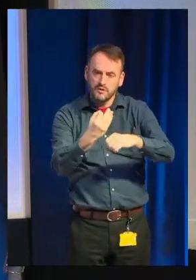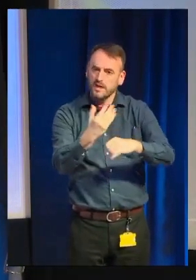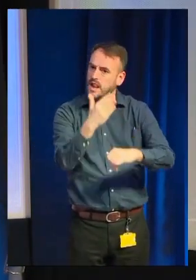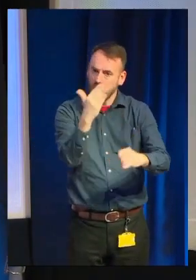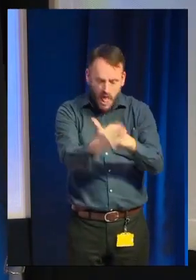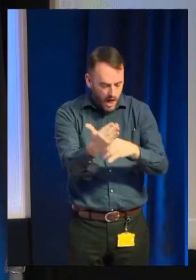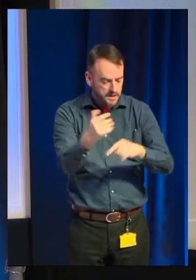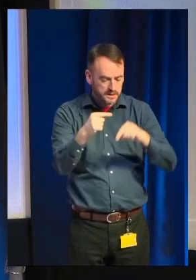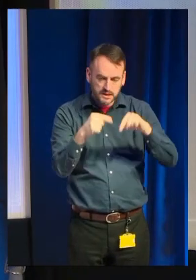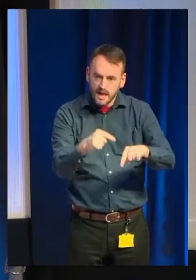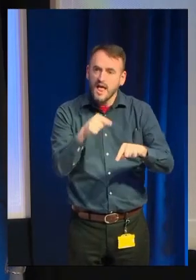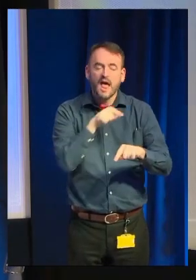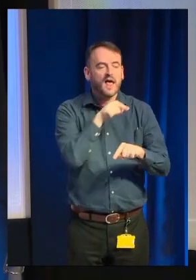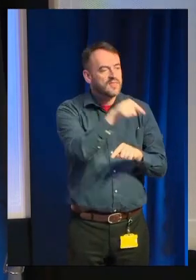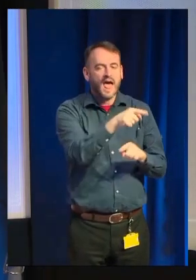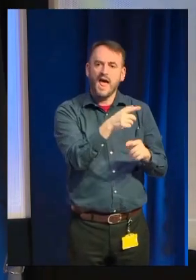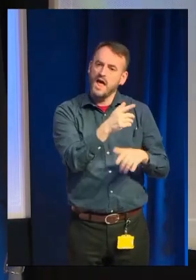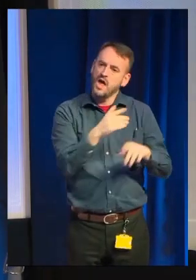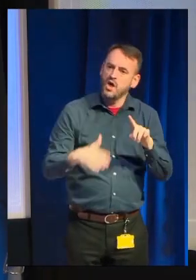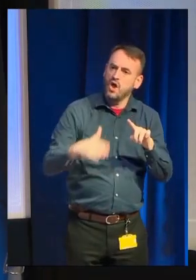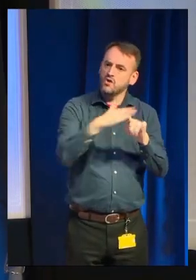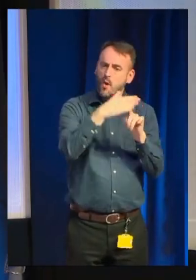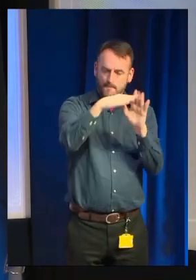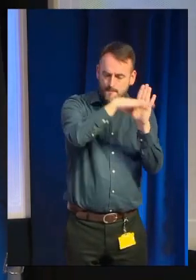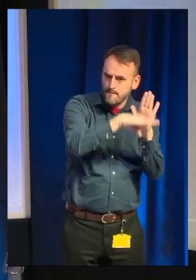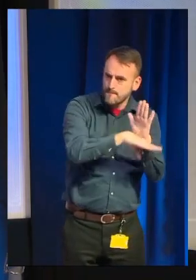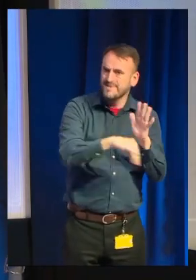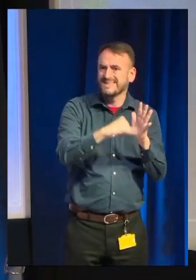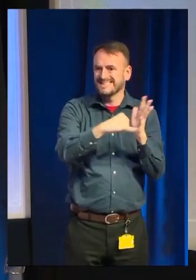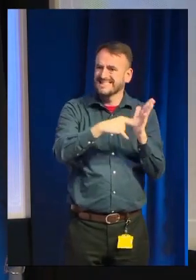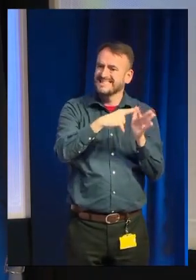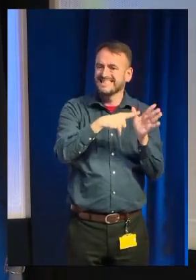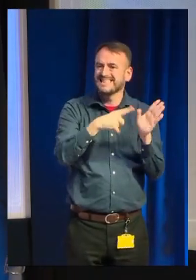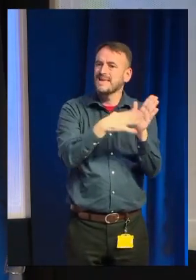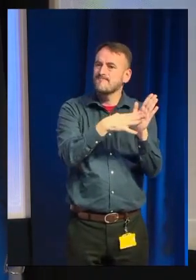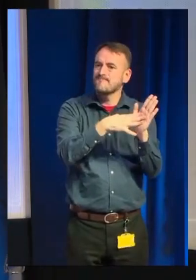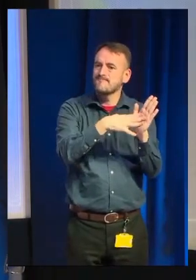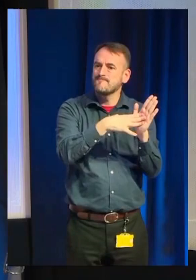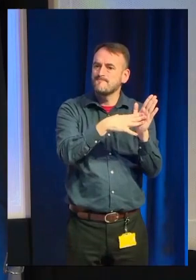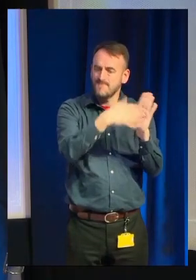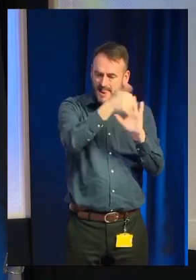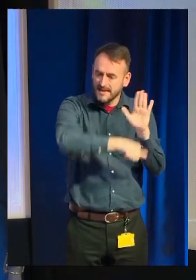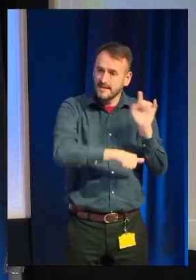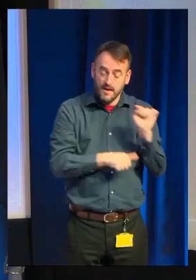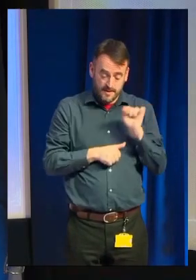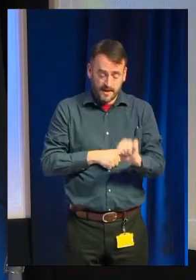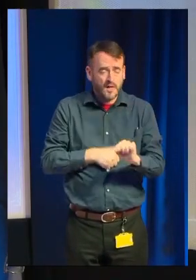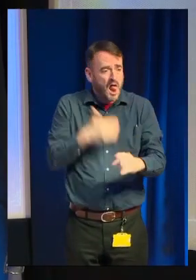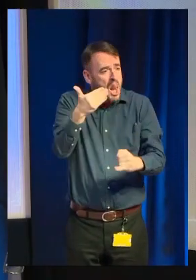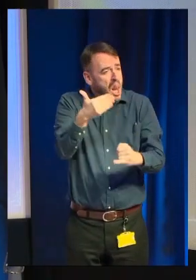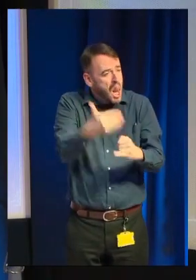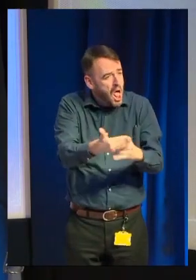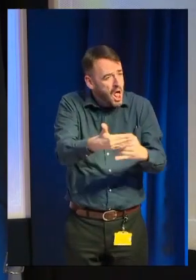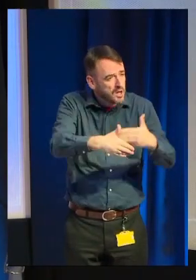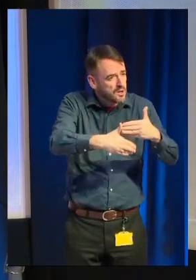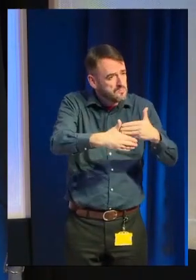interest and sales that we needed. But that's the window. That's the last minute window. You have to do the two years to get the